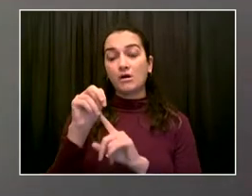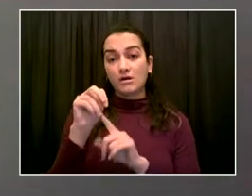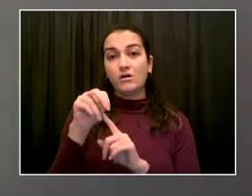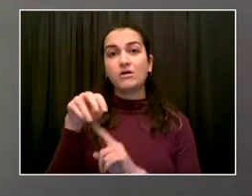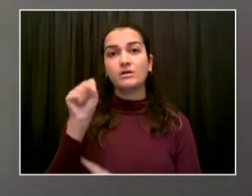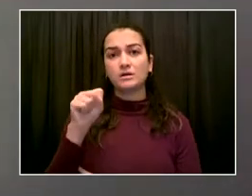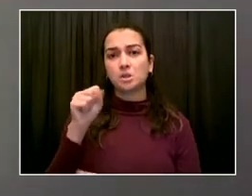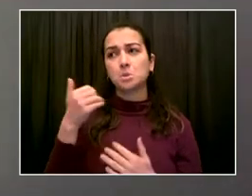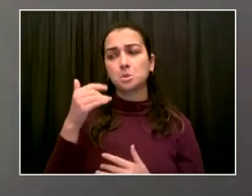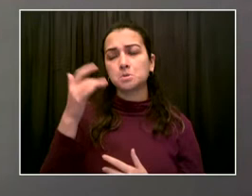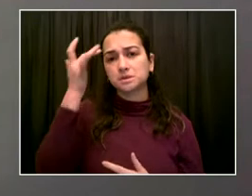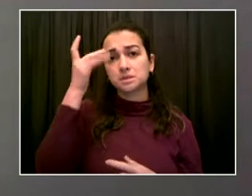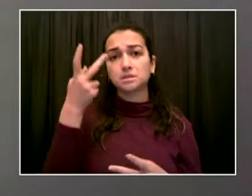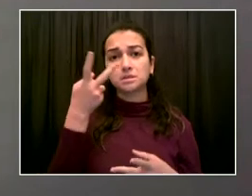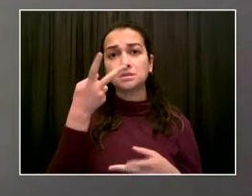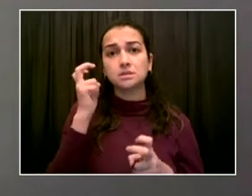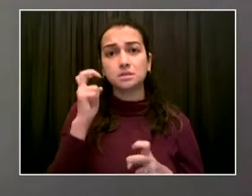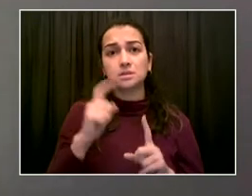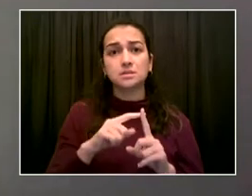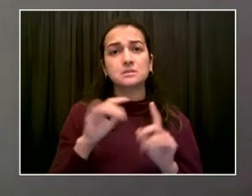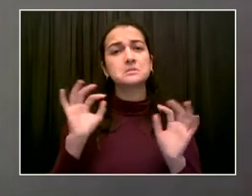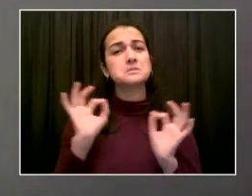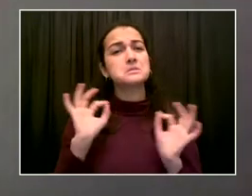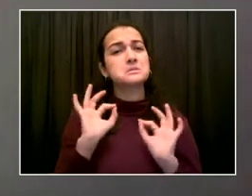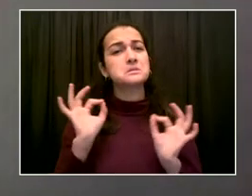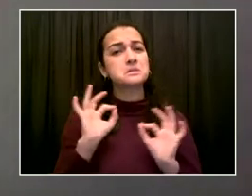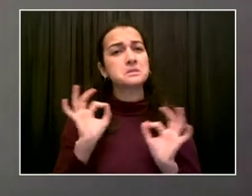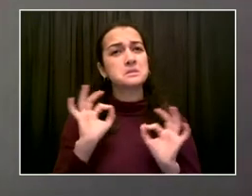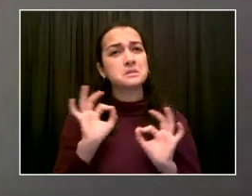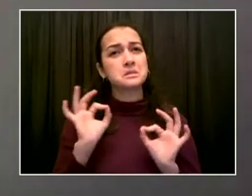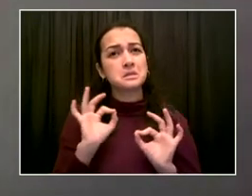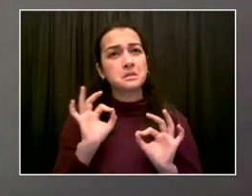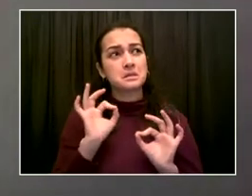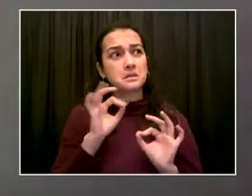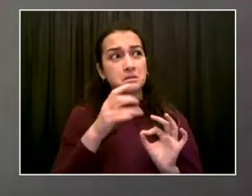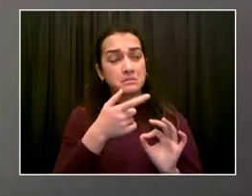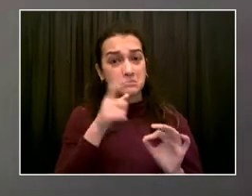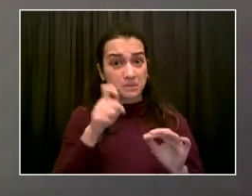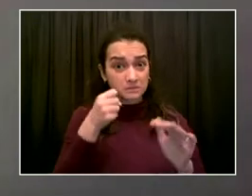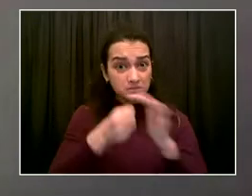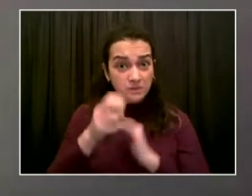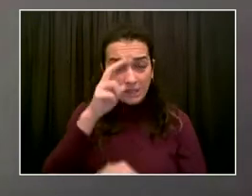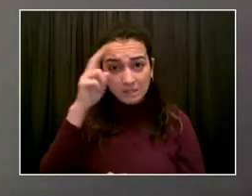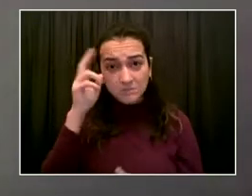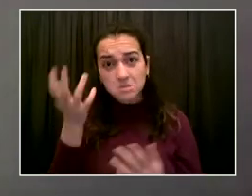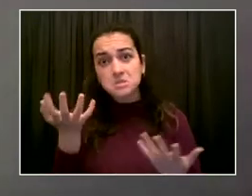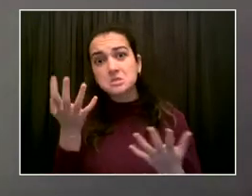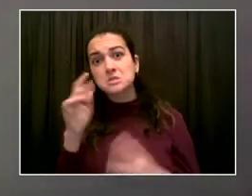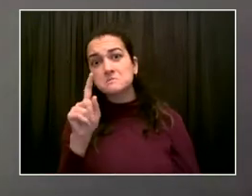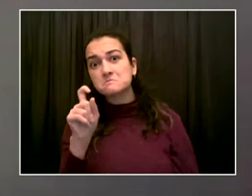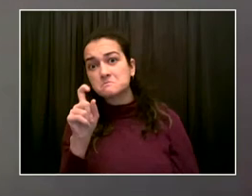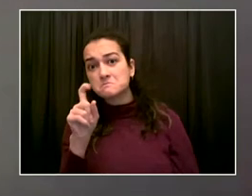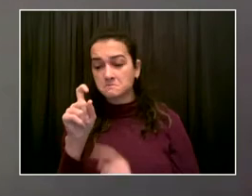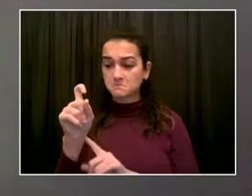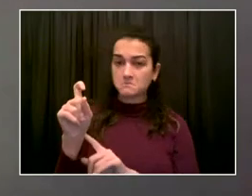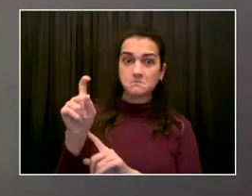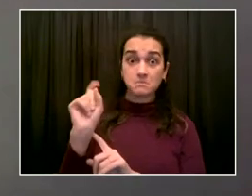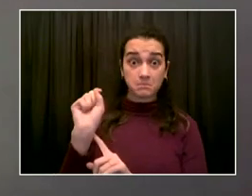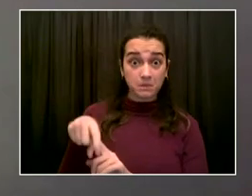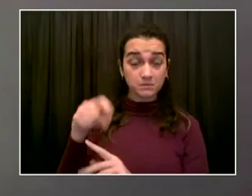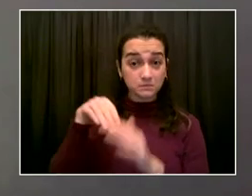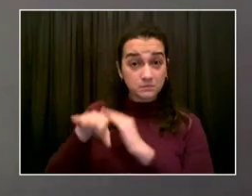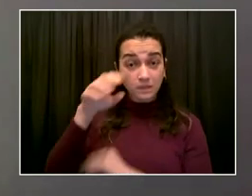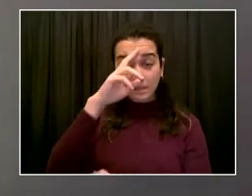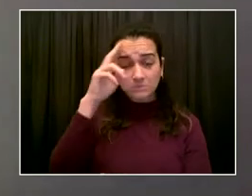It's all about how we learn to live with this virus. And so far, the data do not suggest that